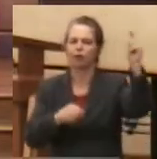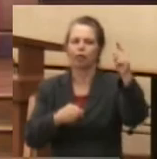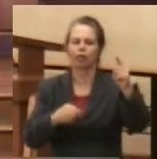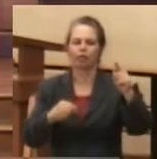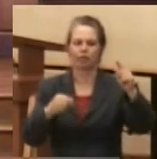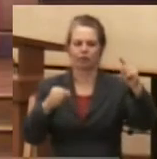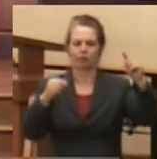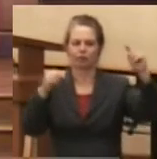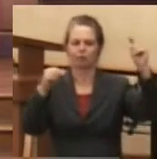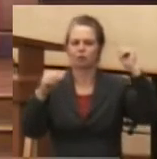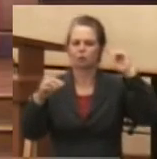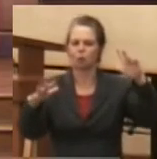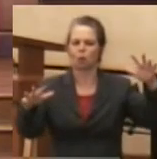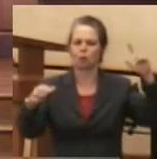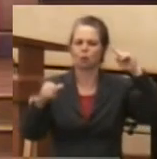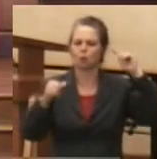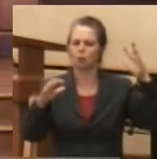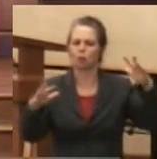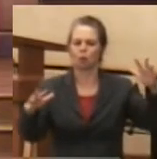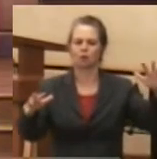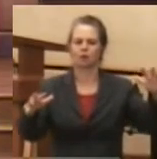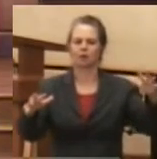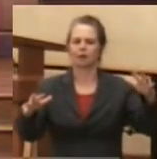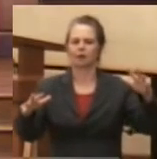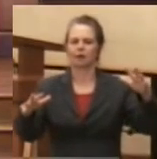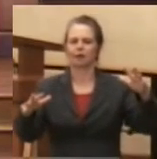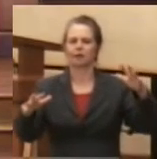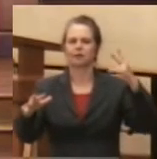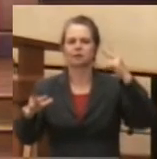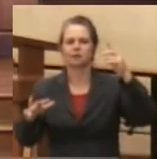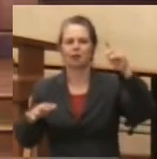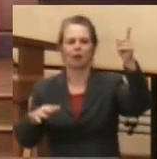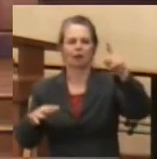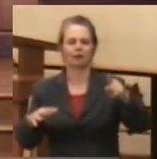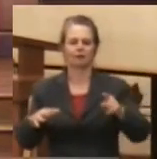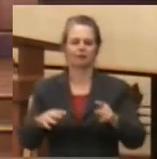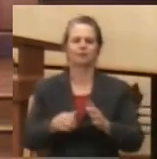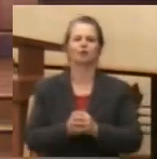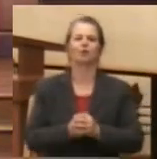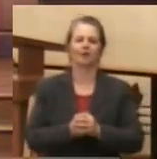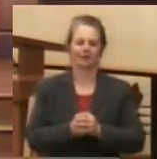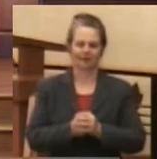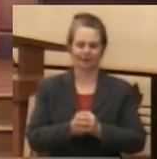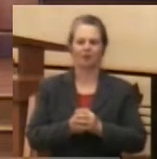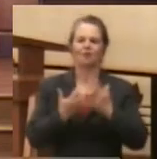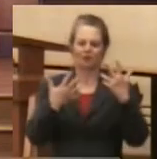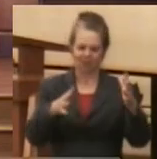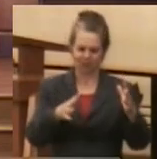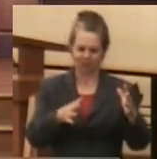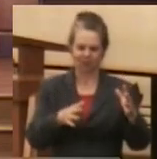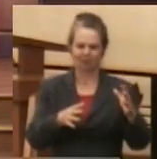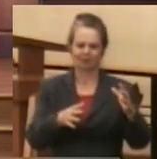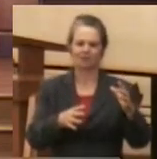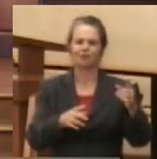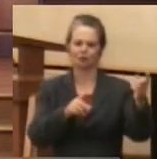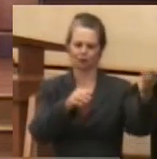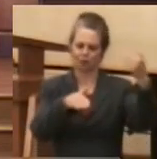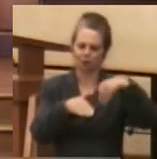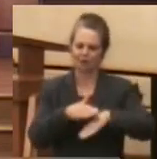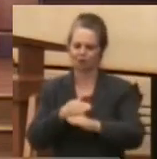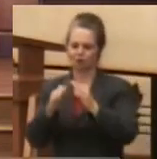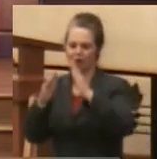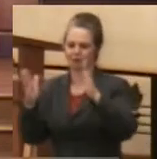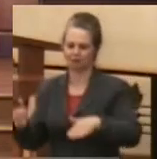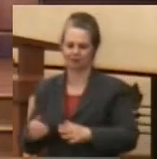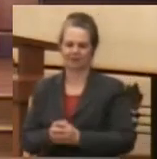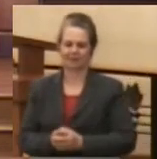they got afraid. And so we turned around and we went back home to the safety of our house. And that night one of our little